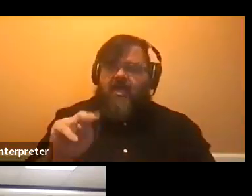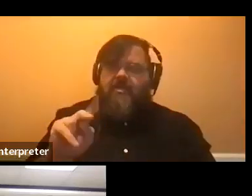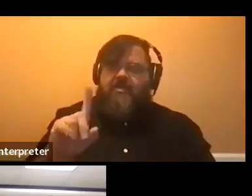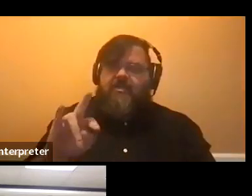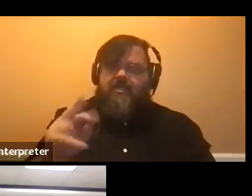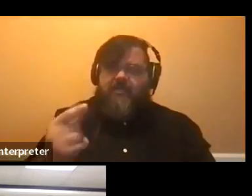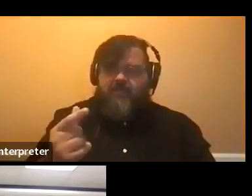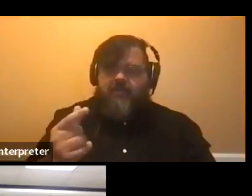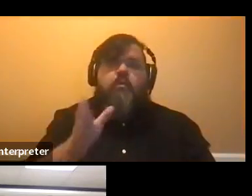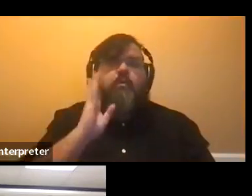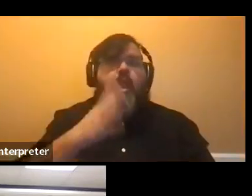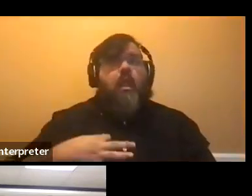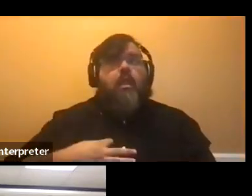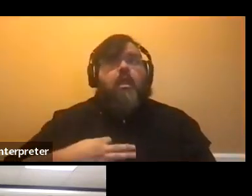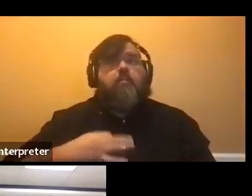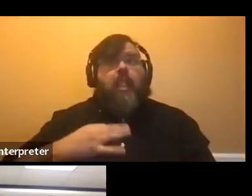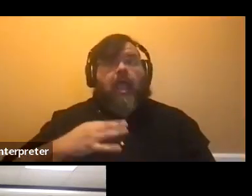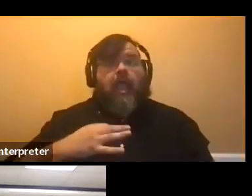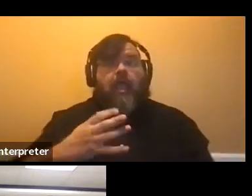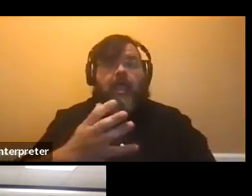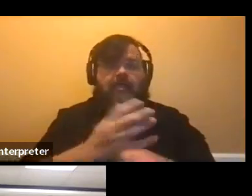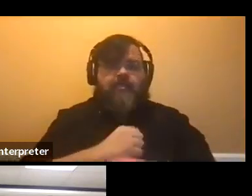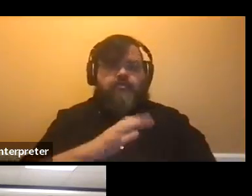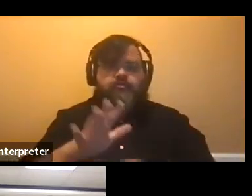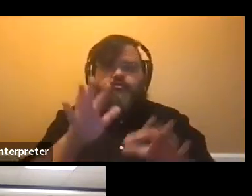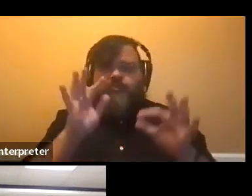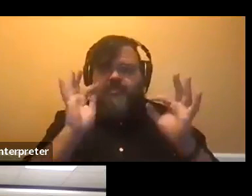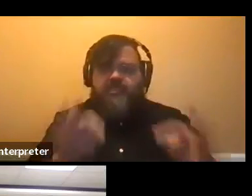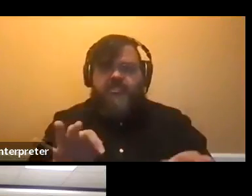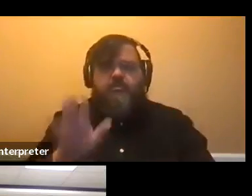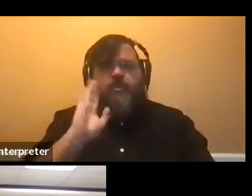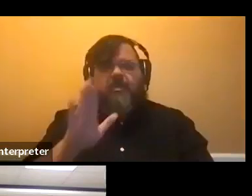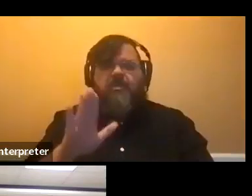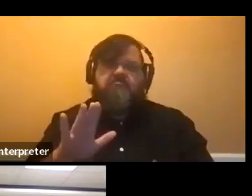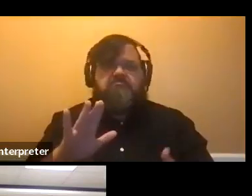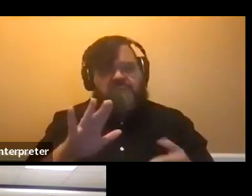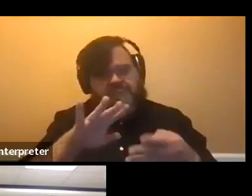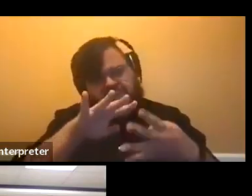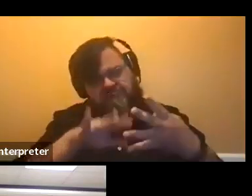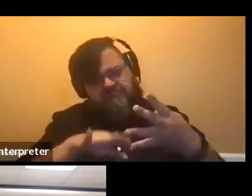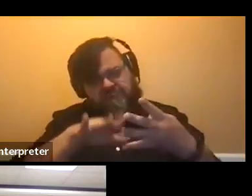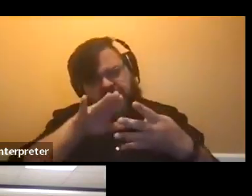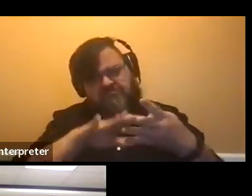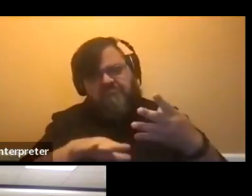going to get your decision and your decision is going to come, um, in mid November. Dr. Hart, is that correct?